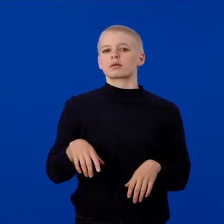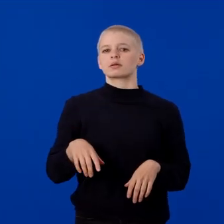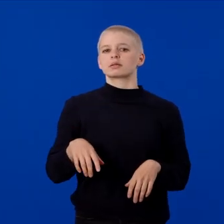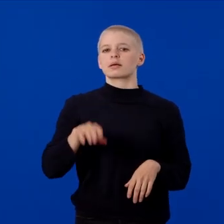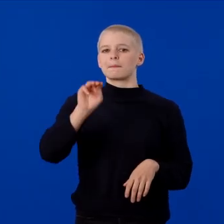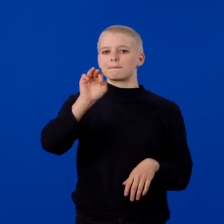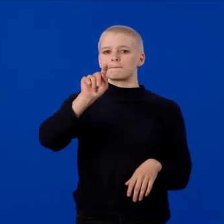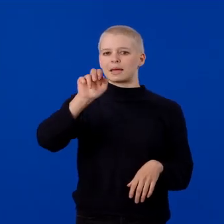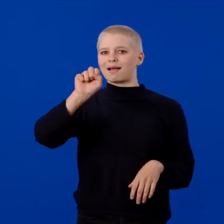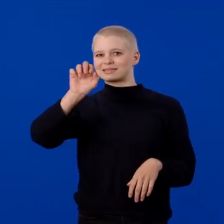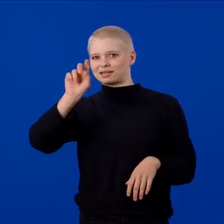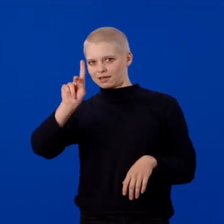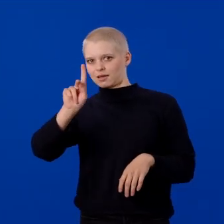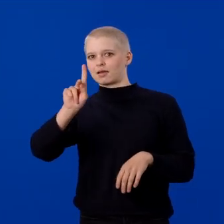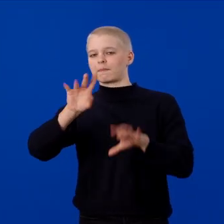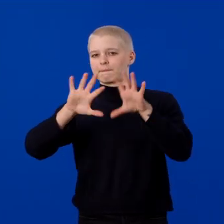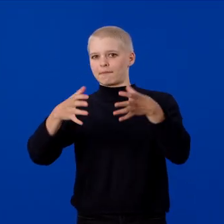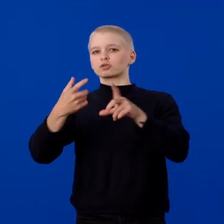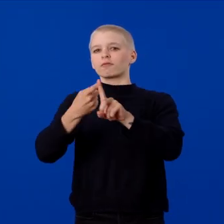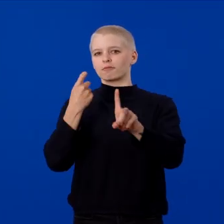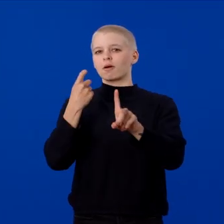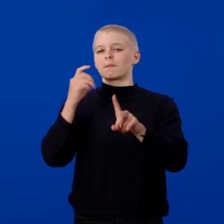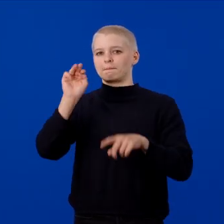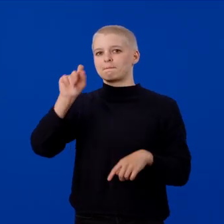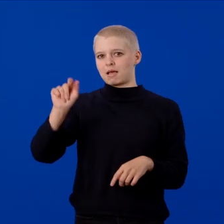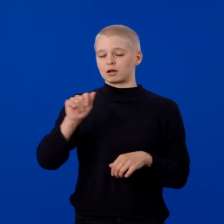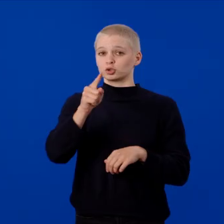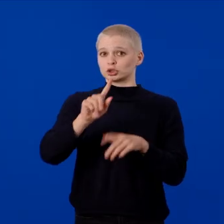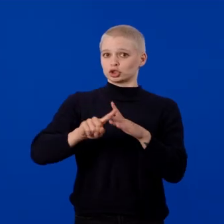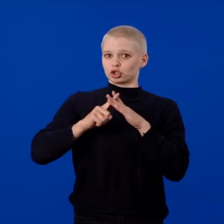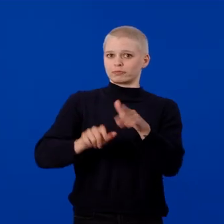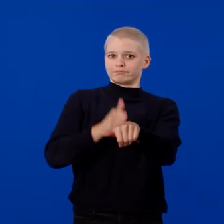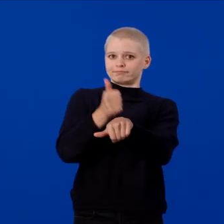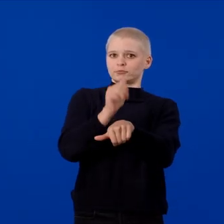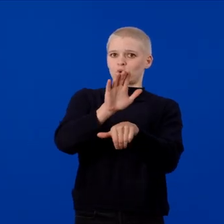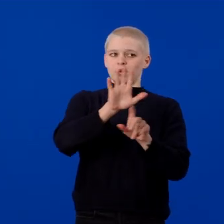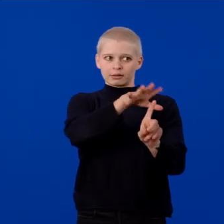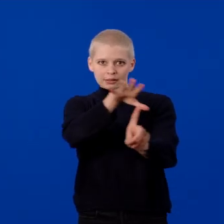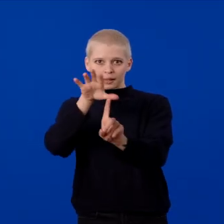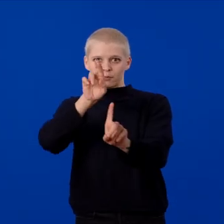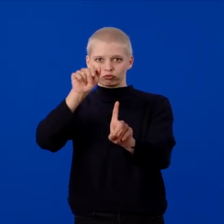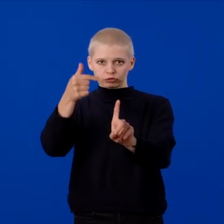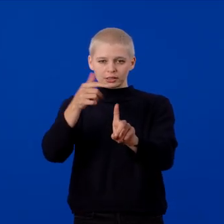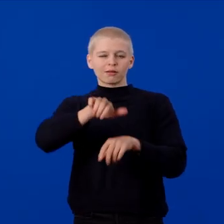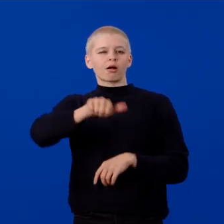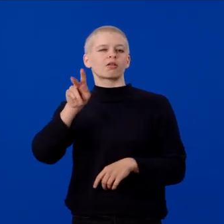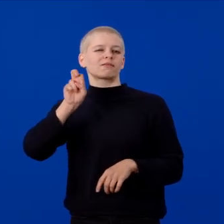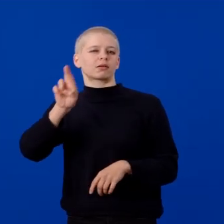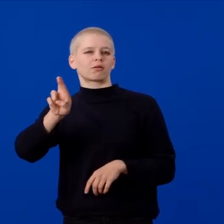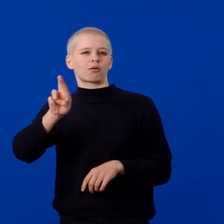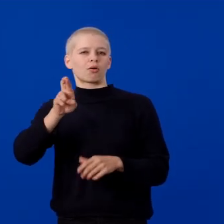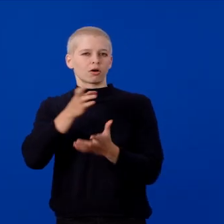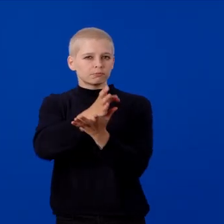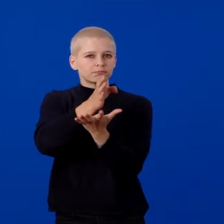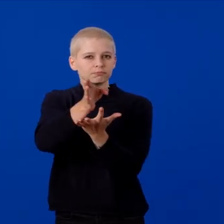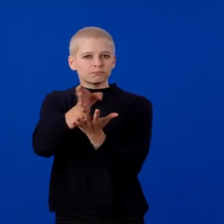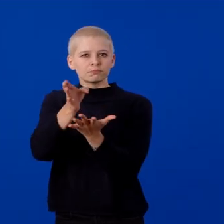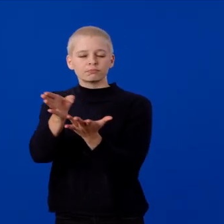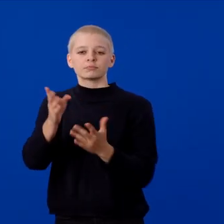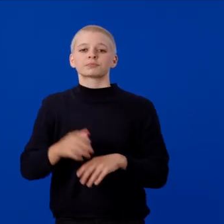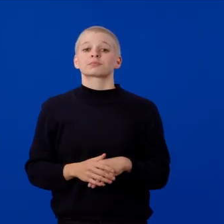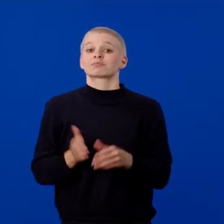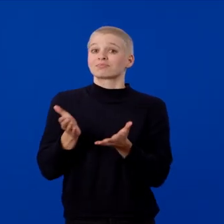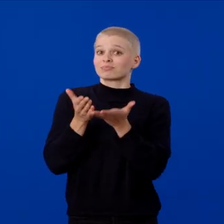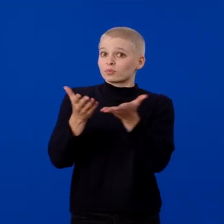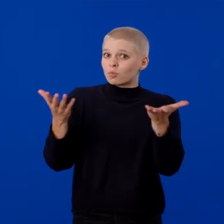so that we can start setting up the camera rig and also other VR-specific components. Our recommendation is